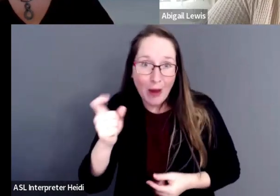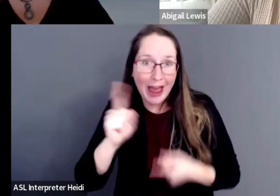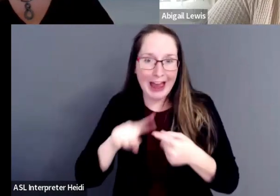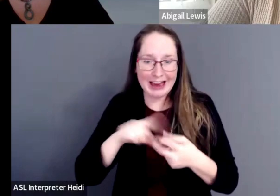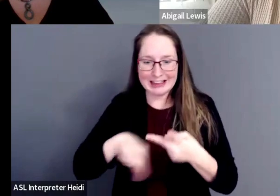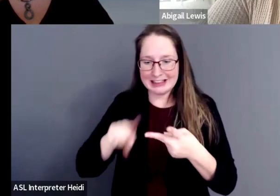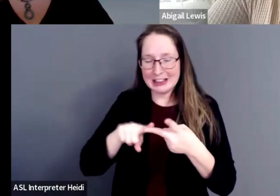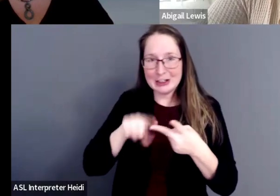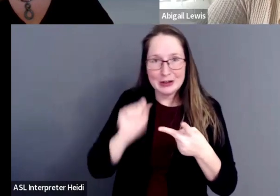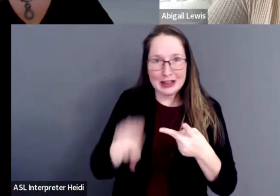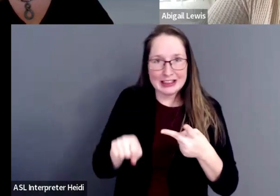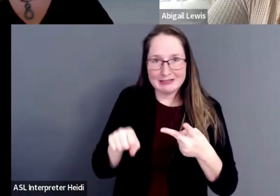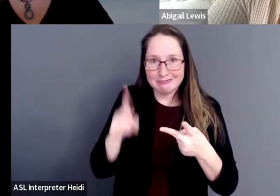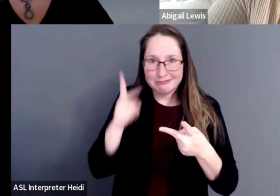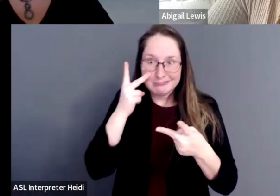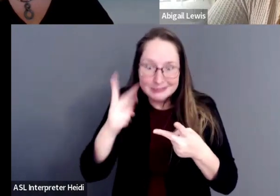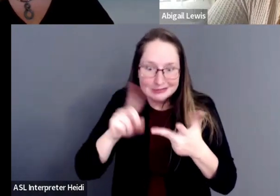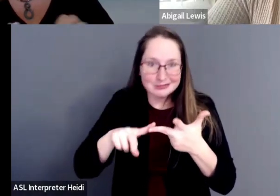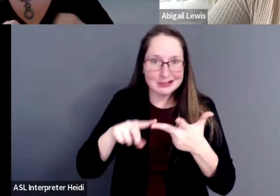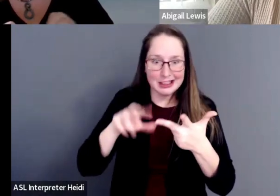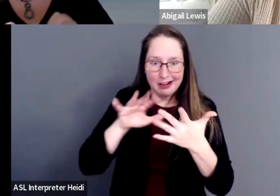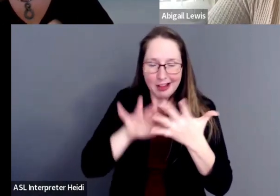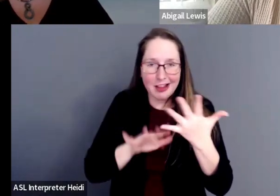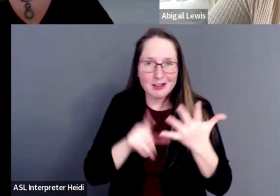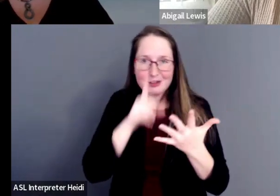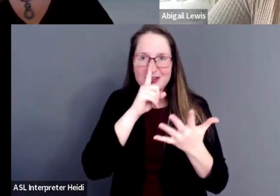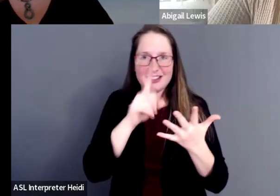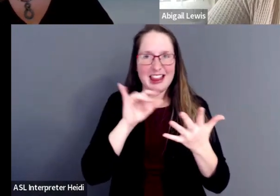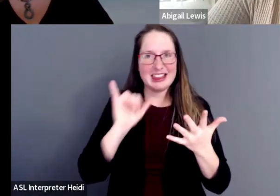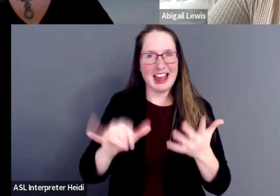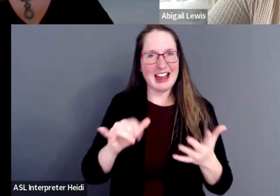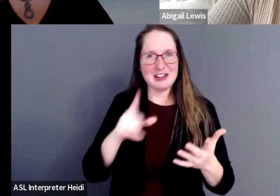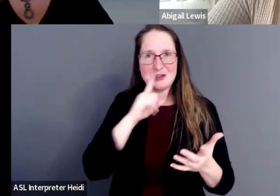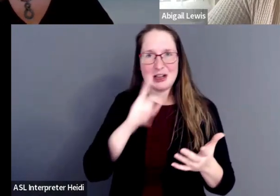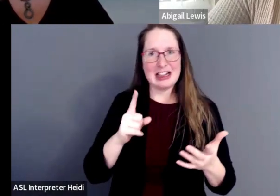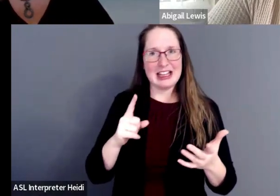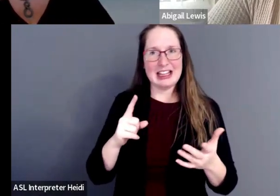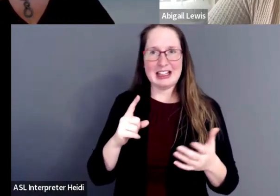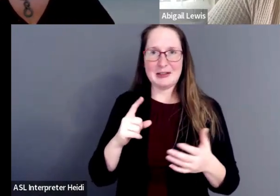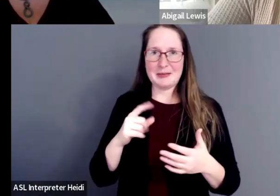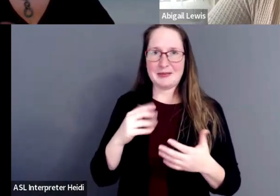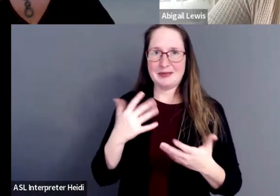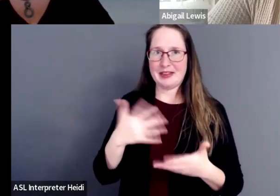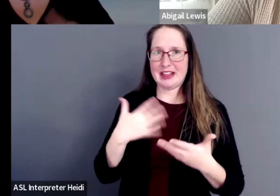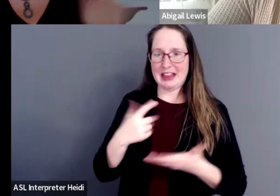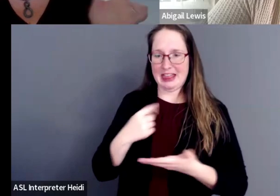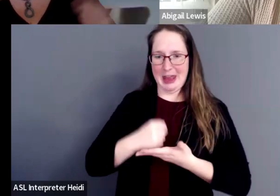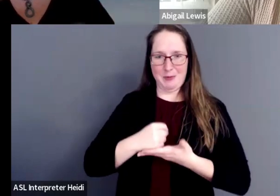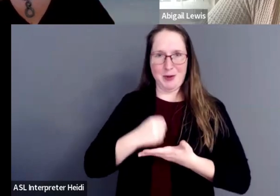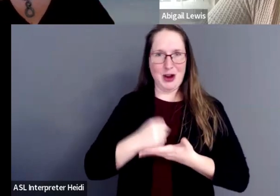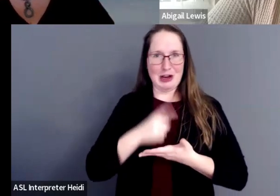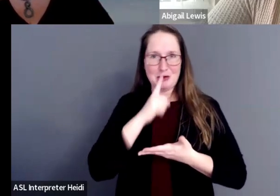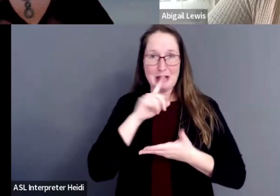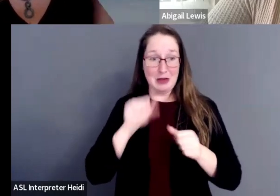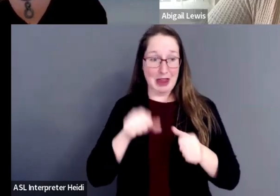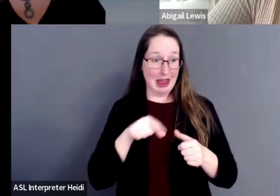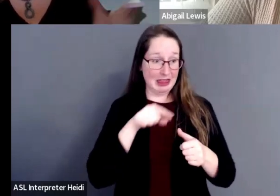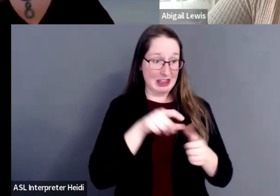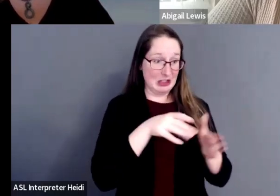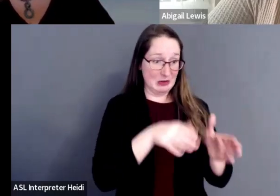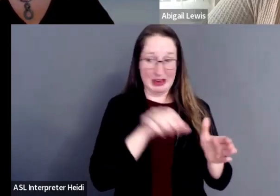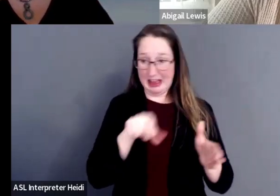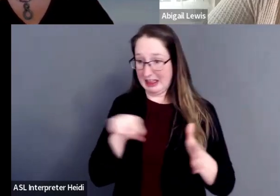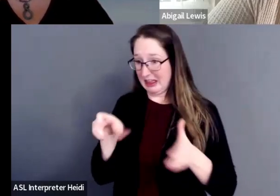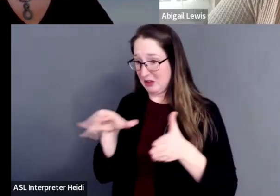it's temperamental going away because you, it can go this way, can go that way, it's like